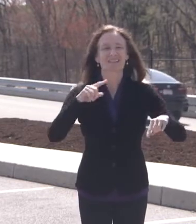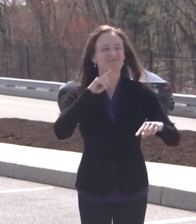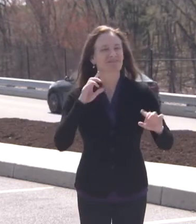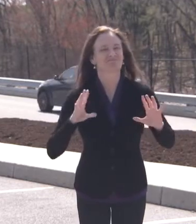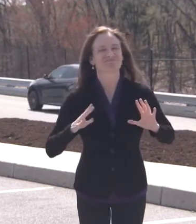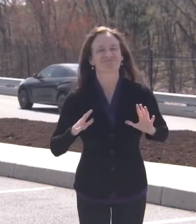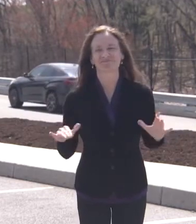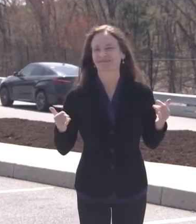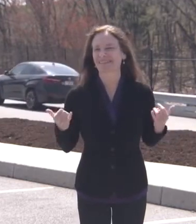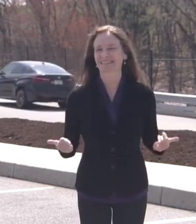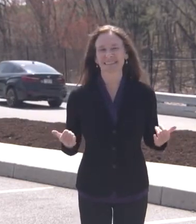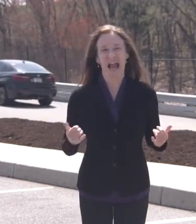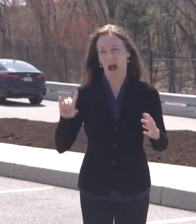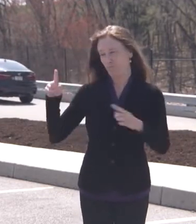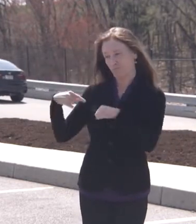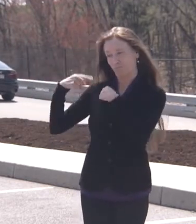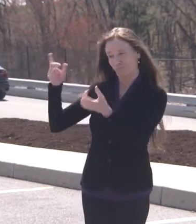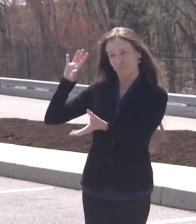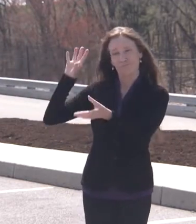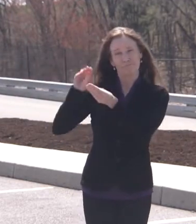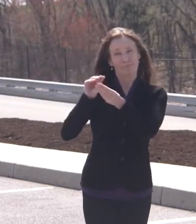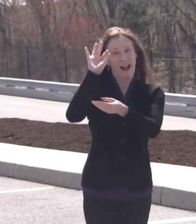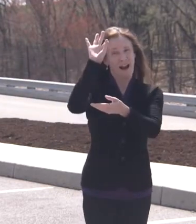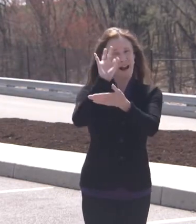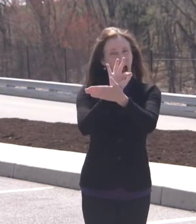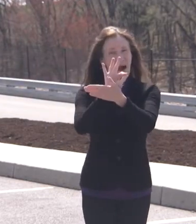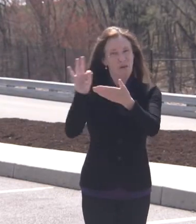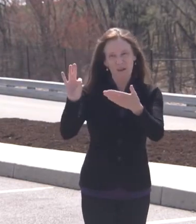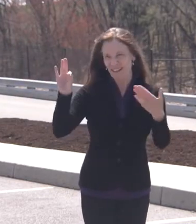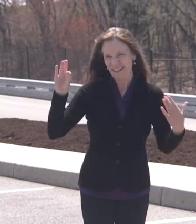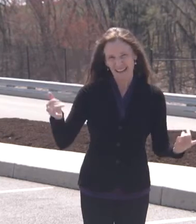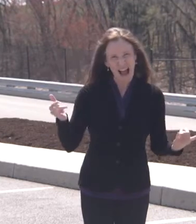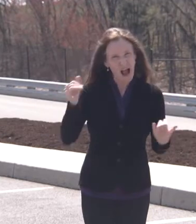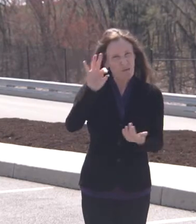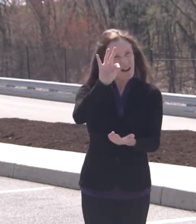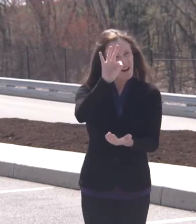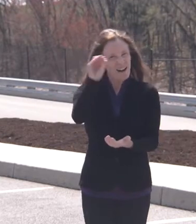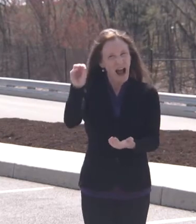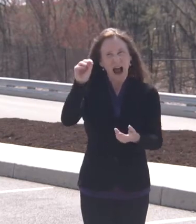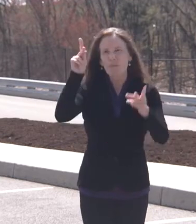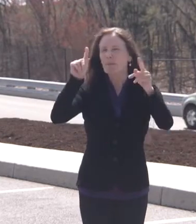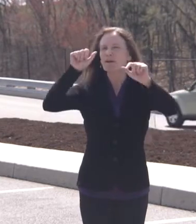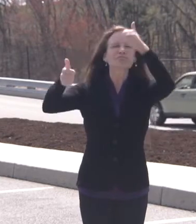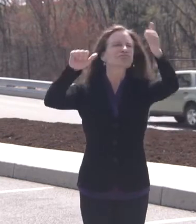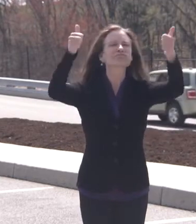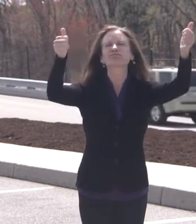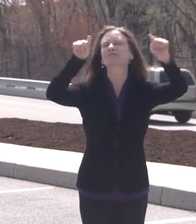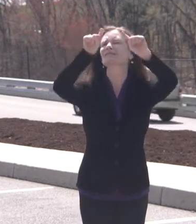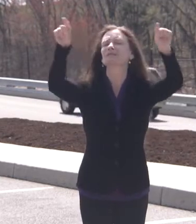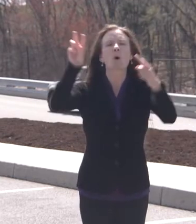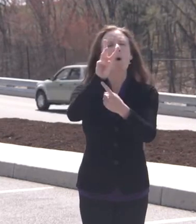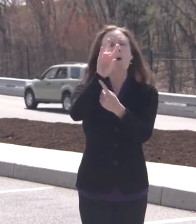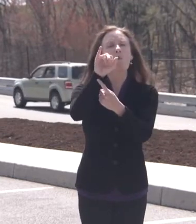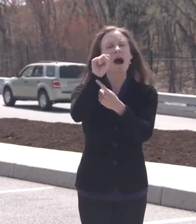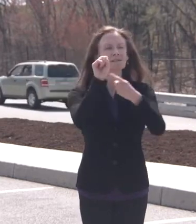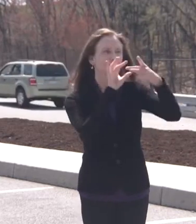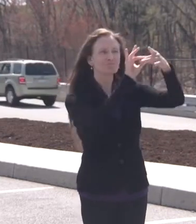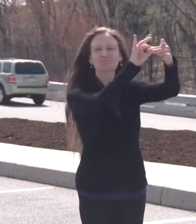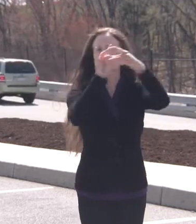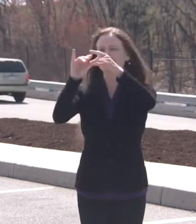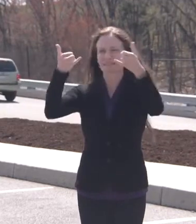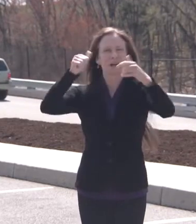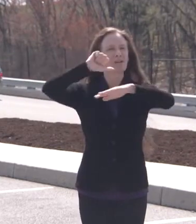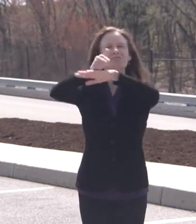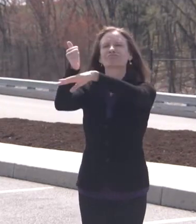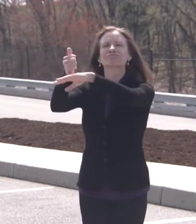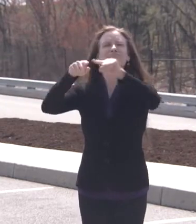96 in-store wise pharmacies have partnered with the Commonwealth to immunize over 100,000 people throughout Pennsylvania.